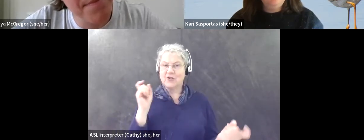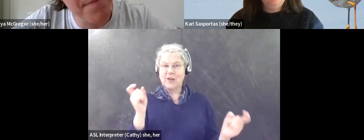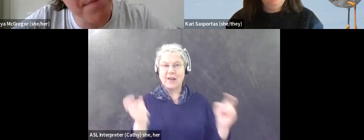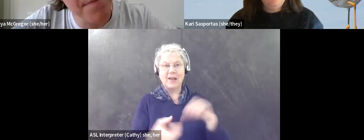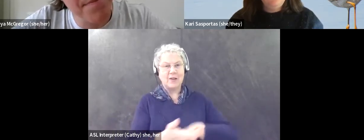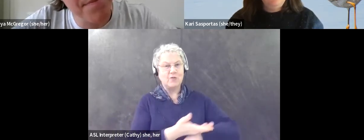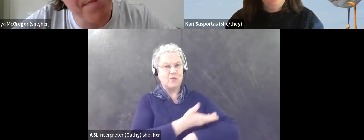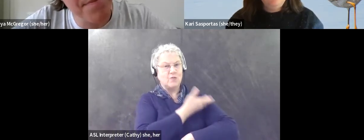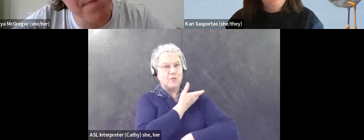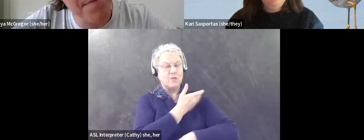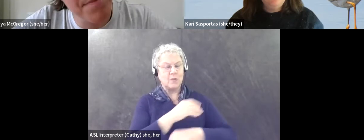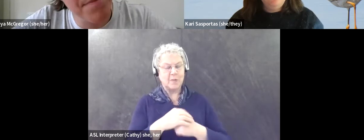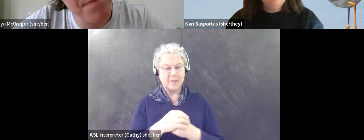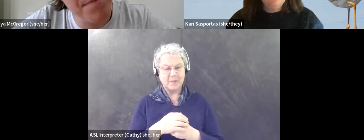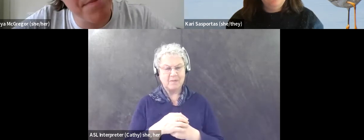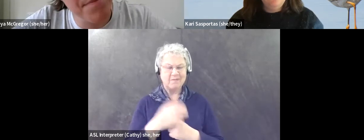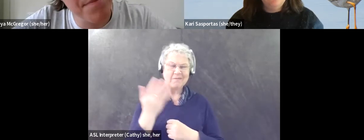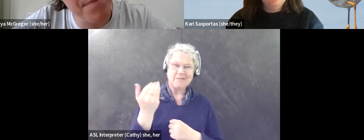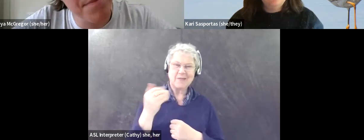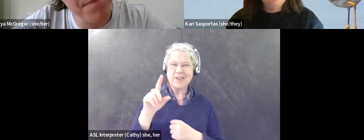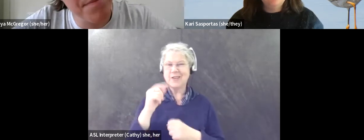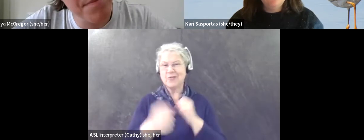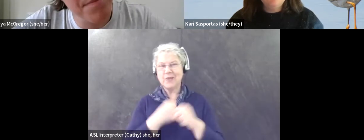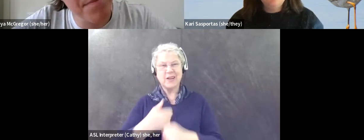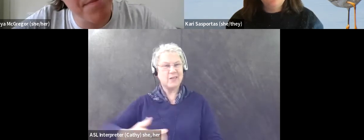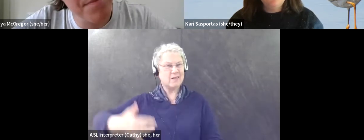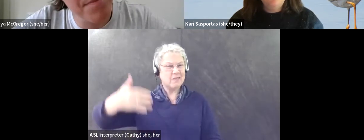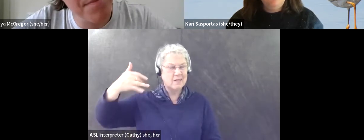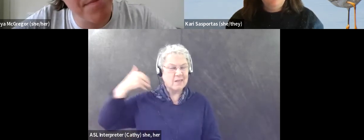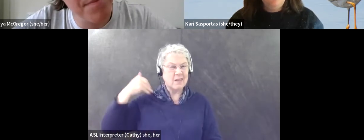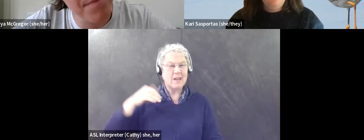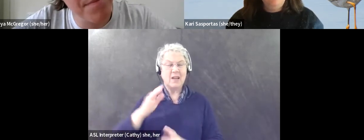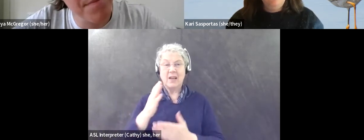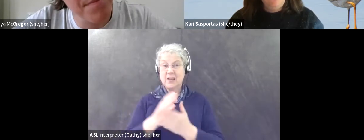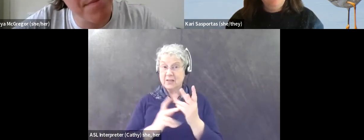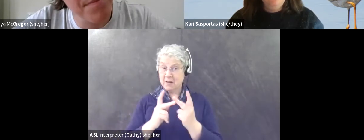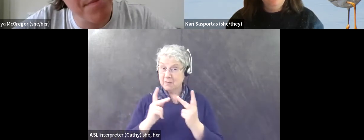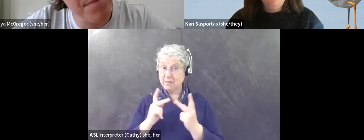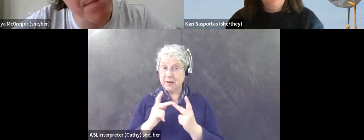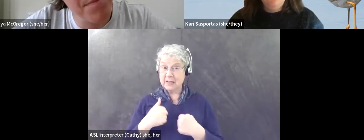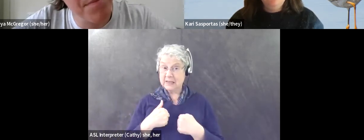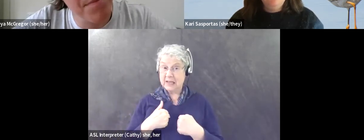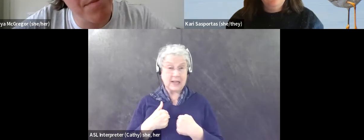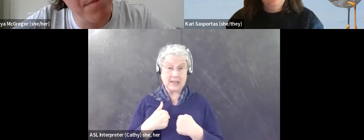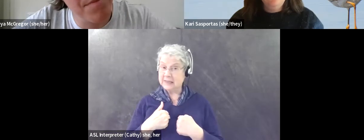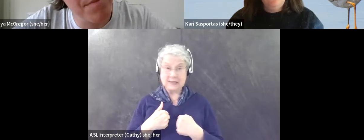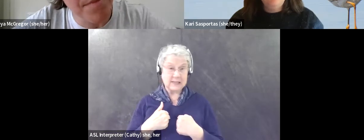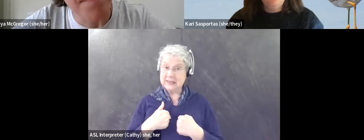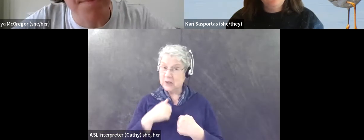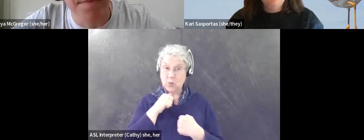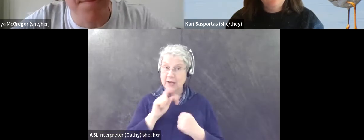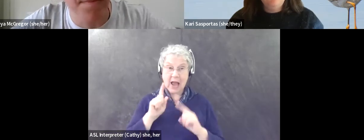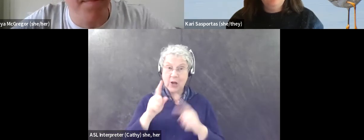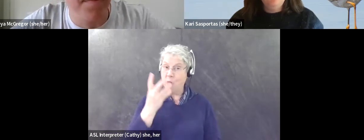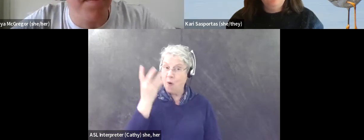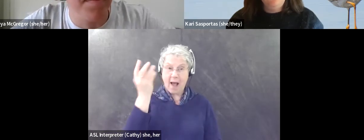15, 20 years ago, there are certain places where, um, I would not go out